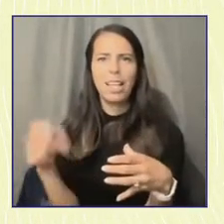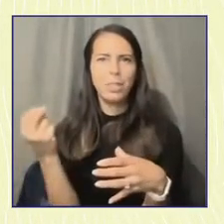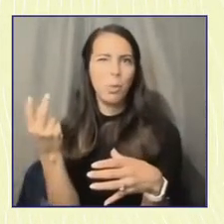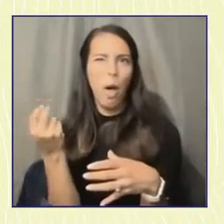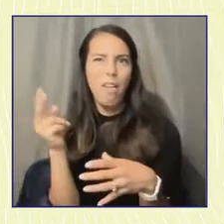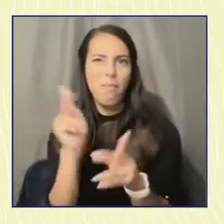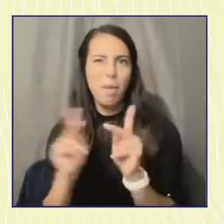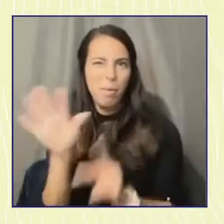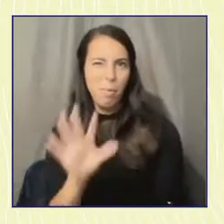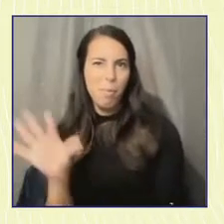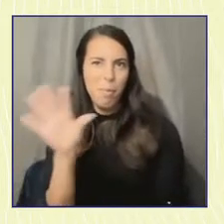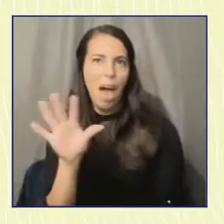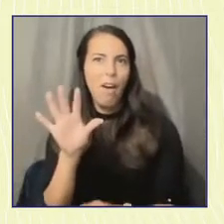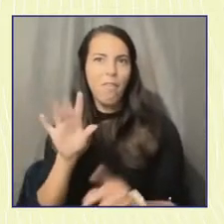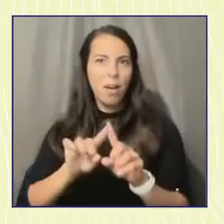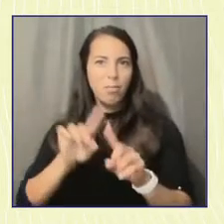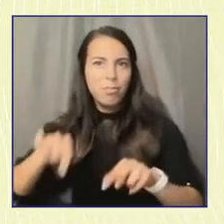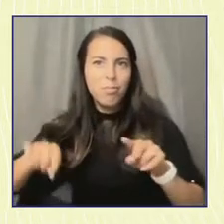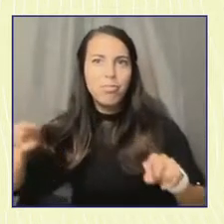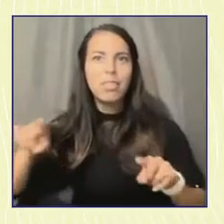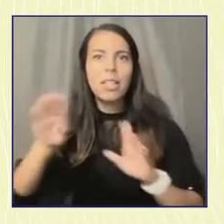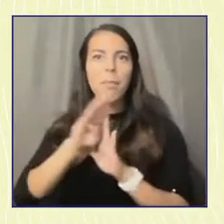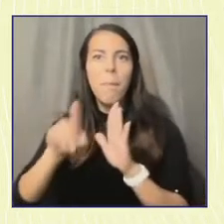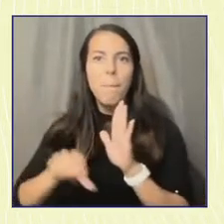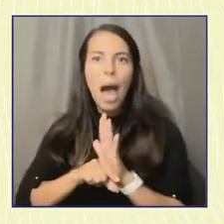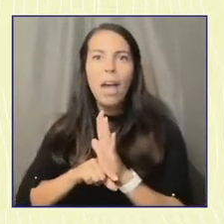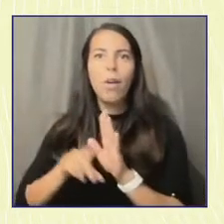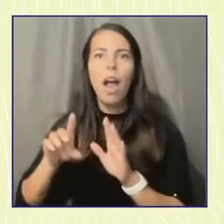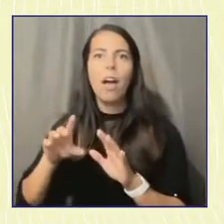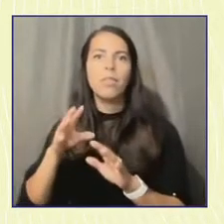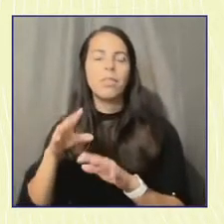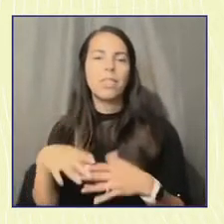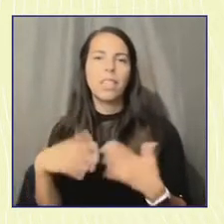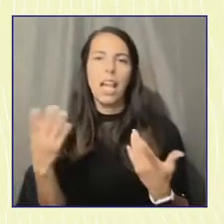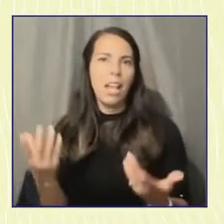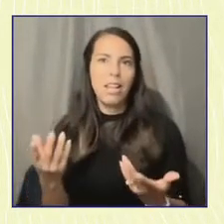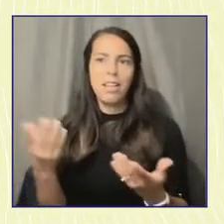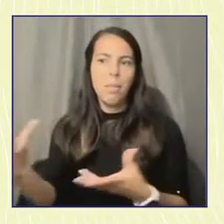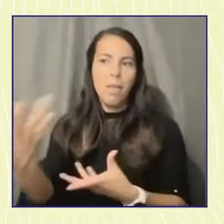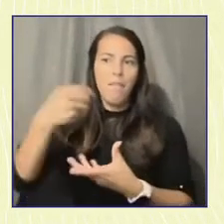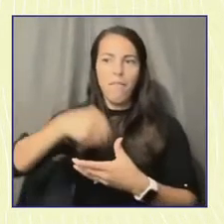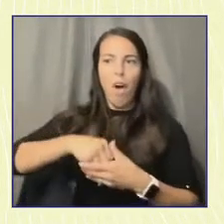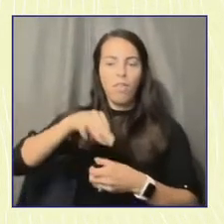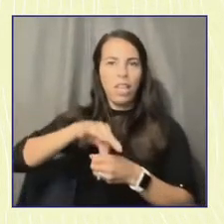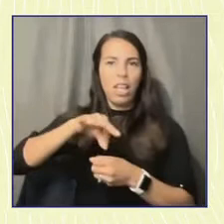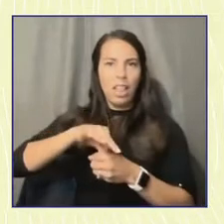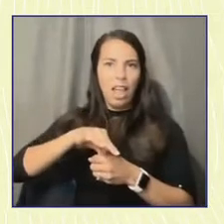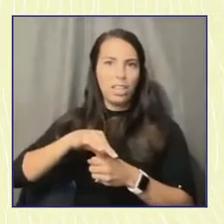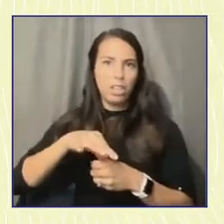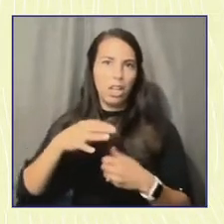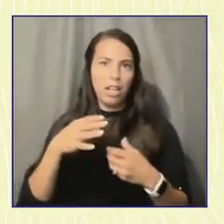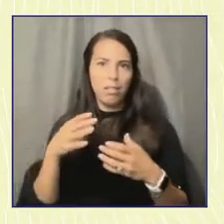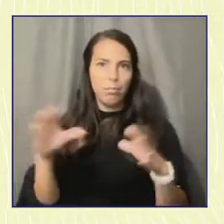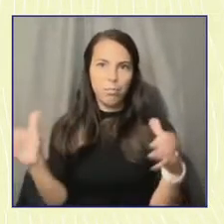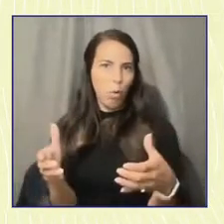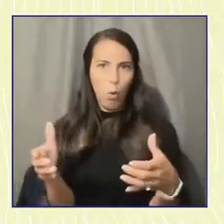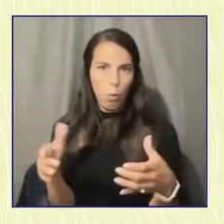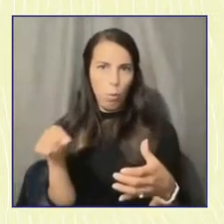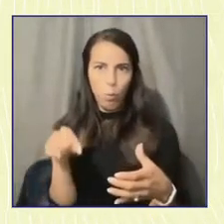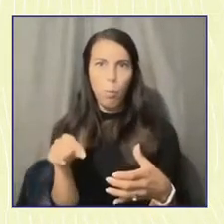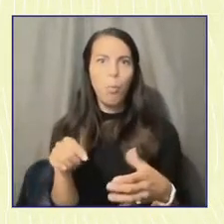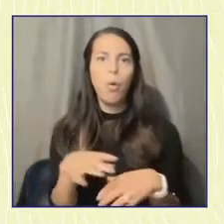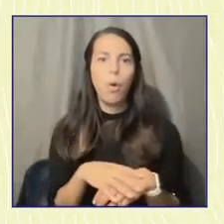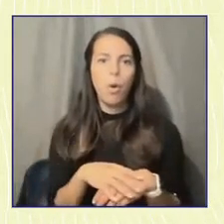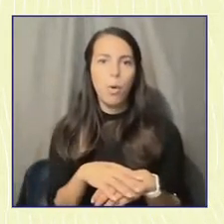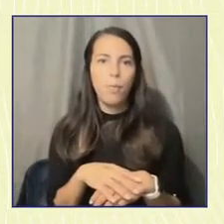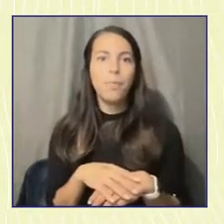who kind of served as our sounding board throughout the election cycle. So that involved everything from having them write short op-eds and reflections